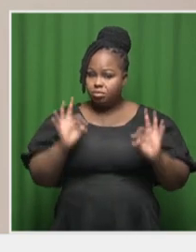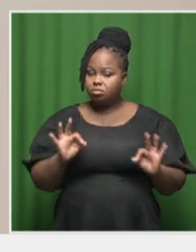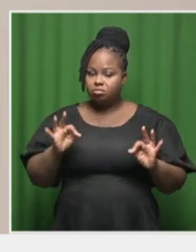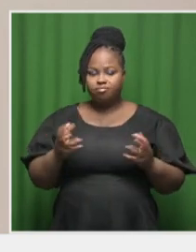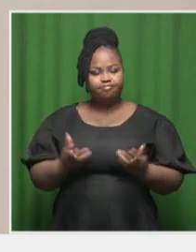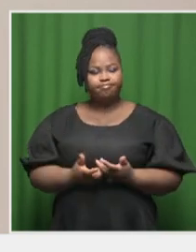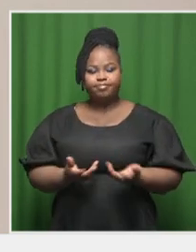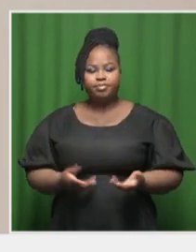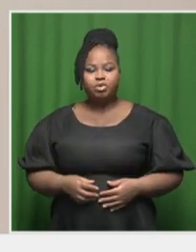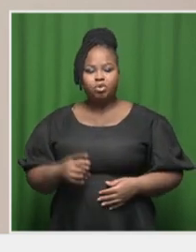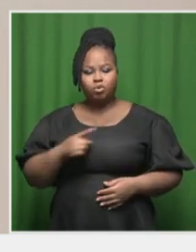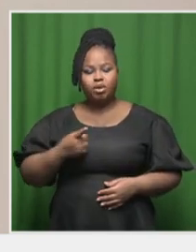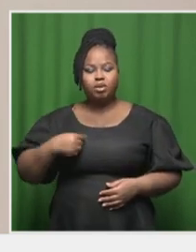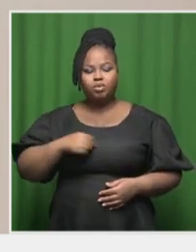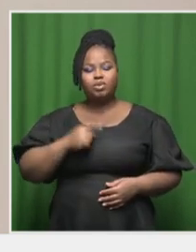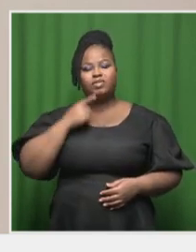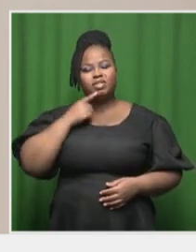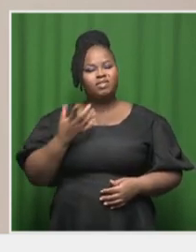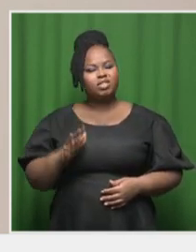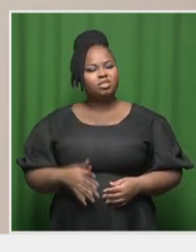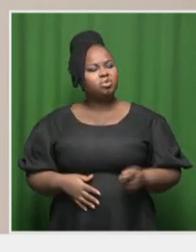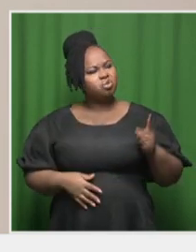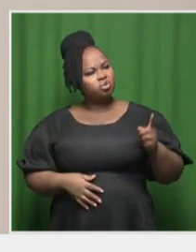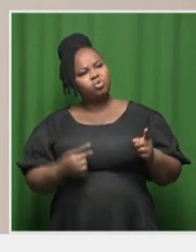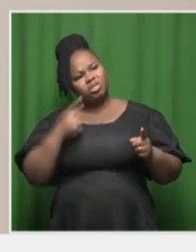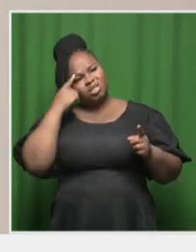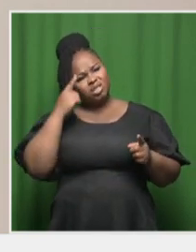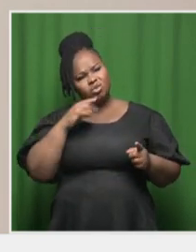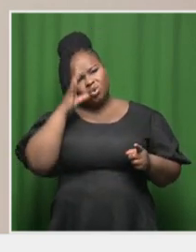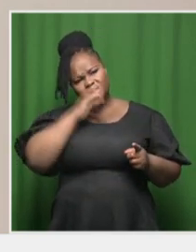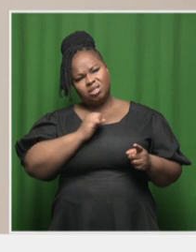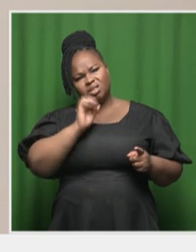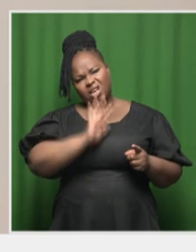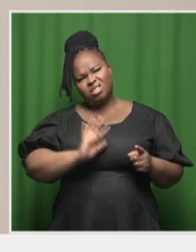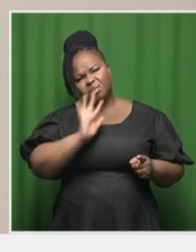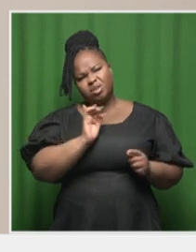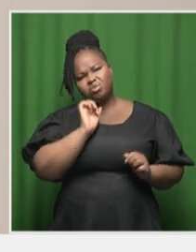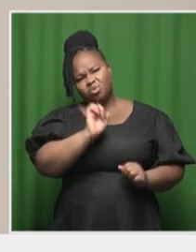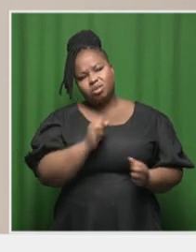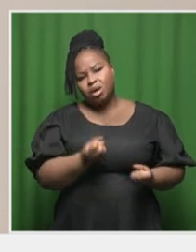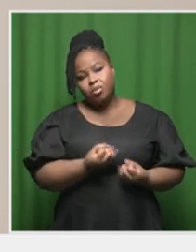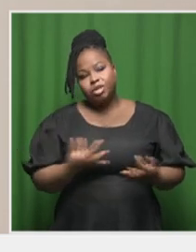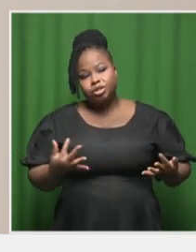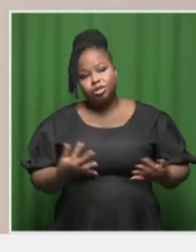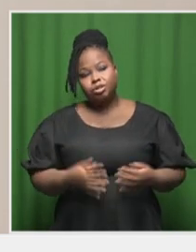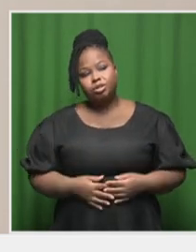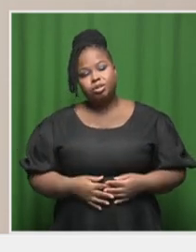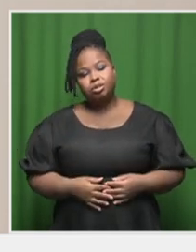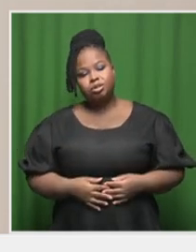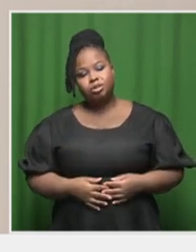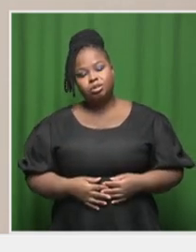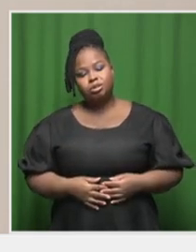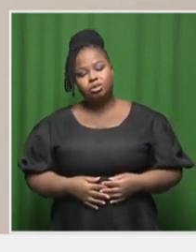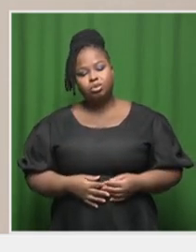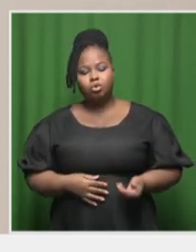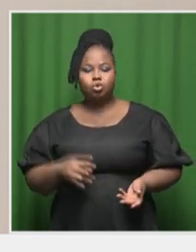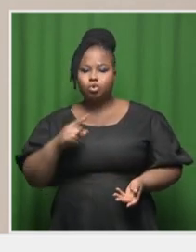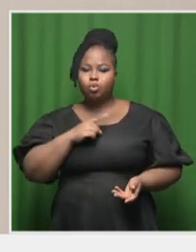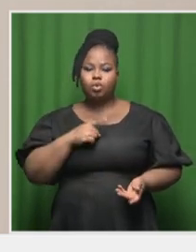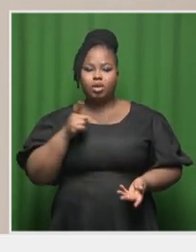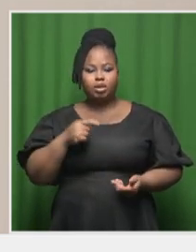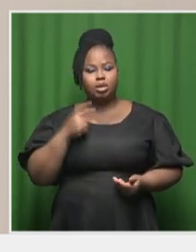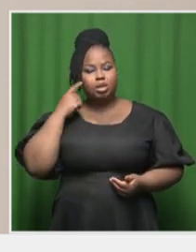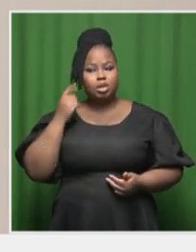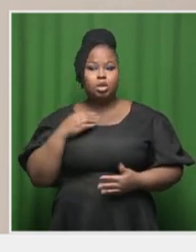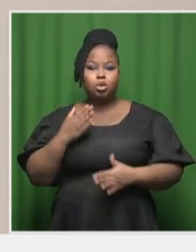As we indicated, the key things that we... What would be your estimate? If these numbers, you don't agree with these numbers, what would you guess? Because, I mean, I think they're